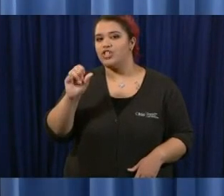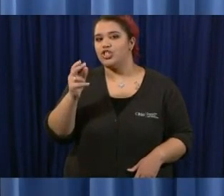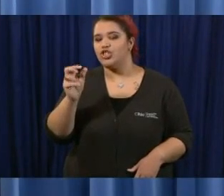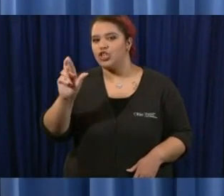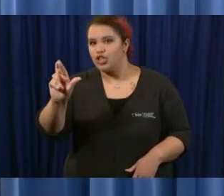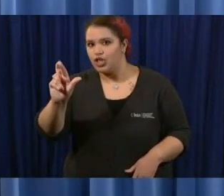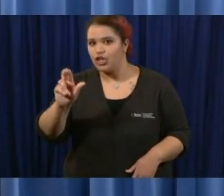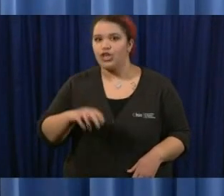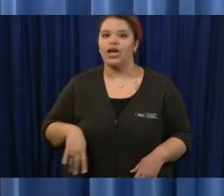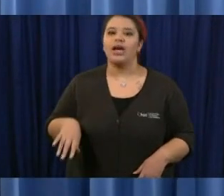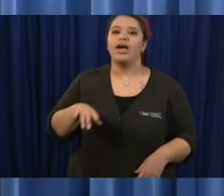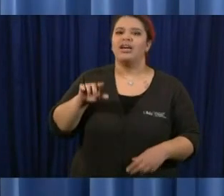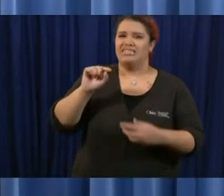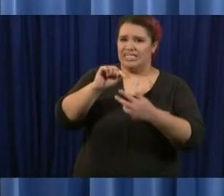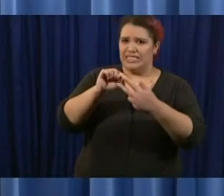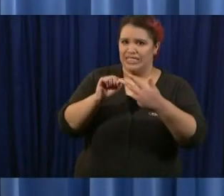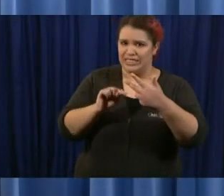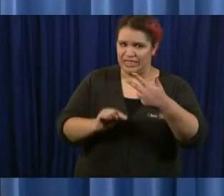wexner medical center